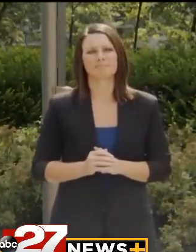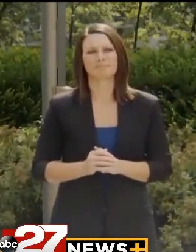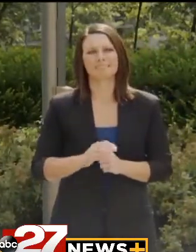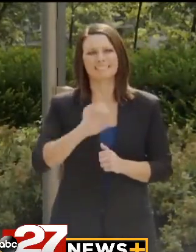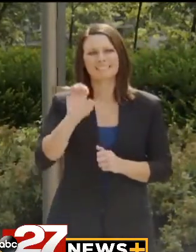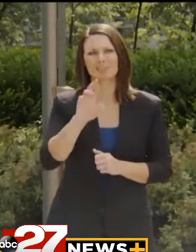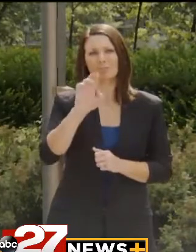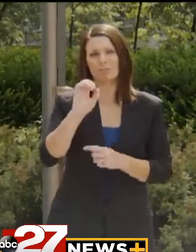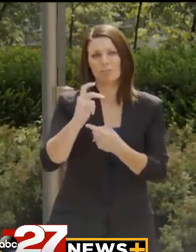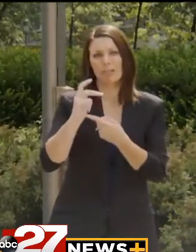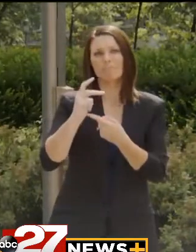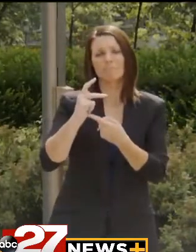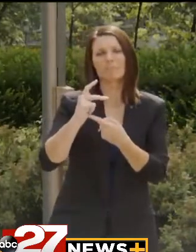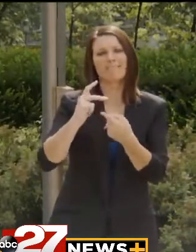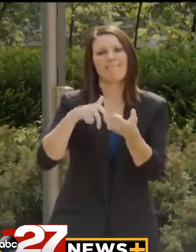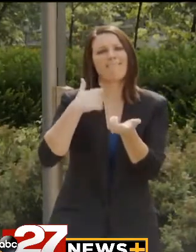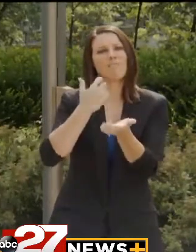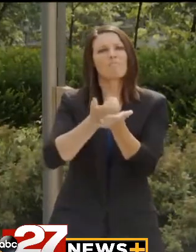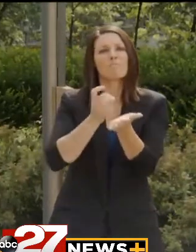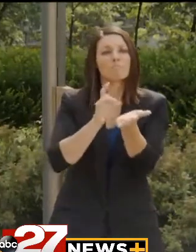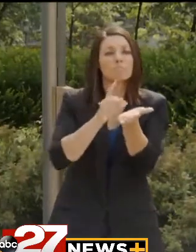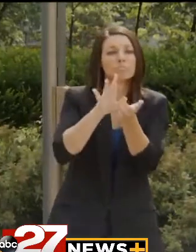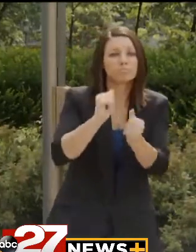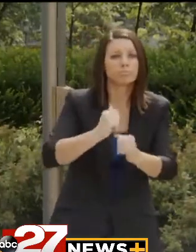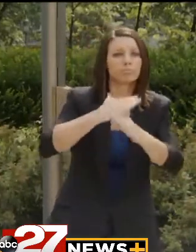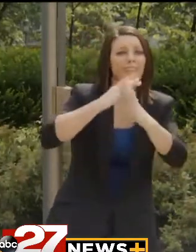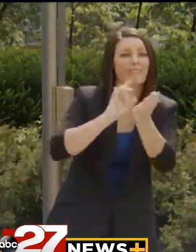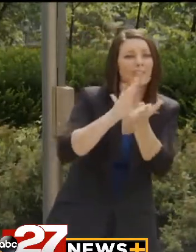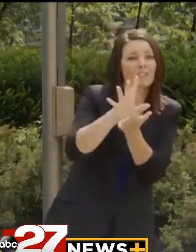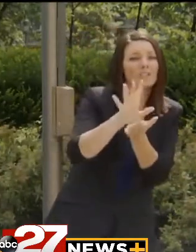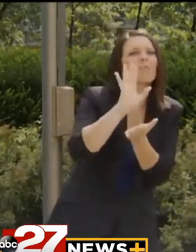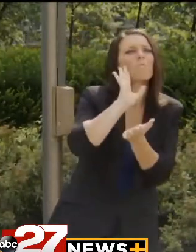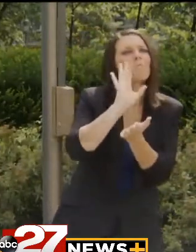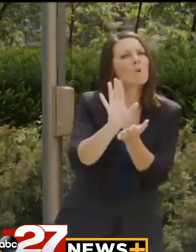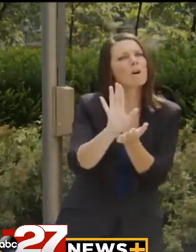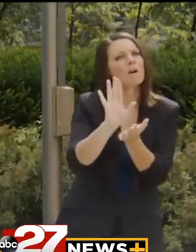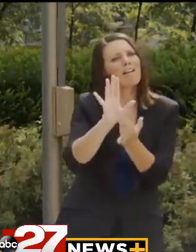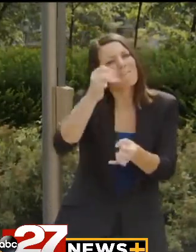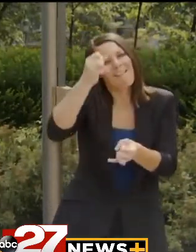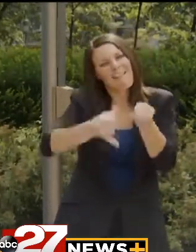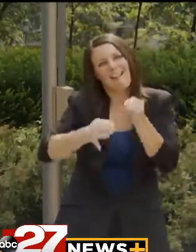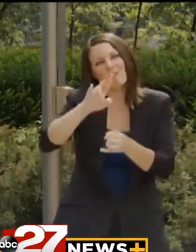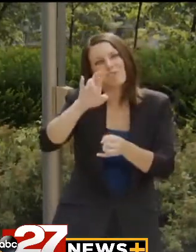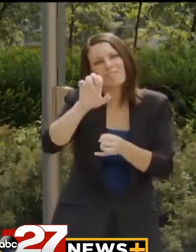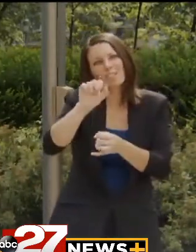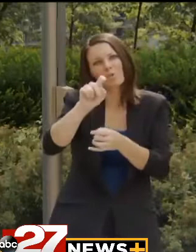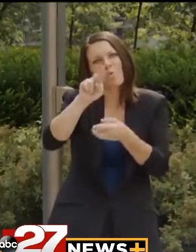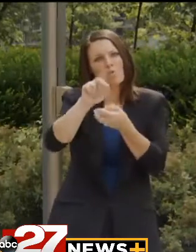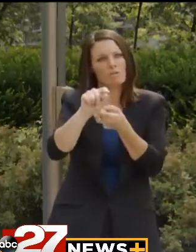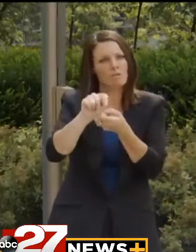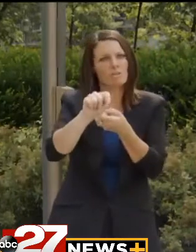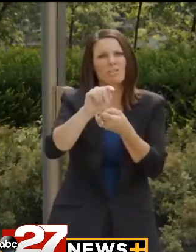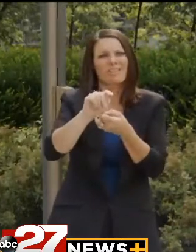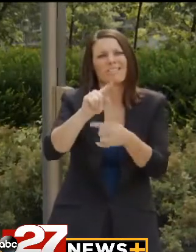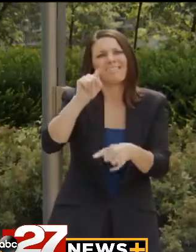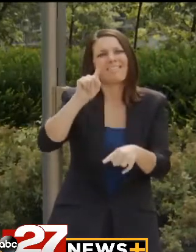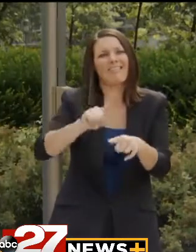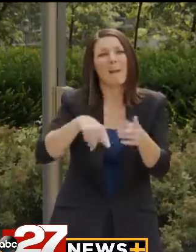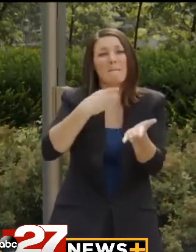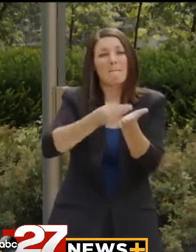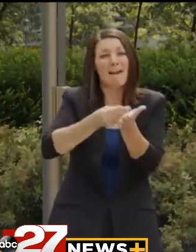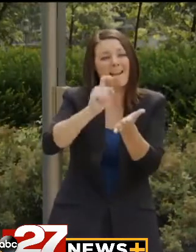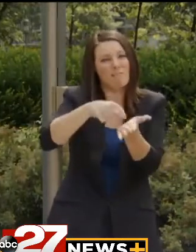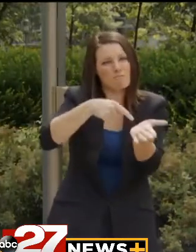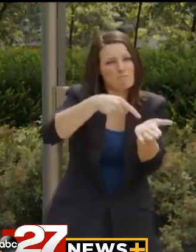ERAP makes evictions preventable and they should be an absolute last resort. There's no reason to let this money go